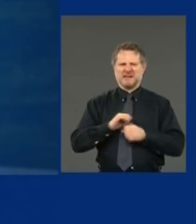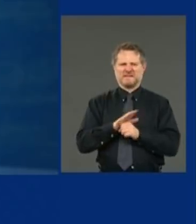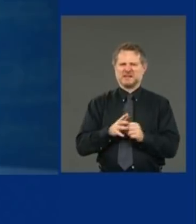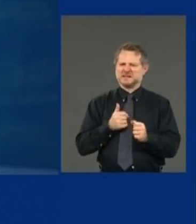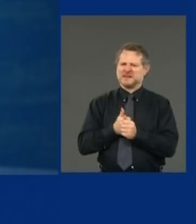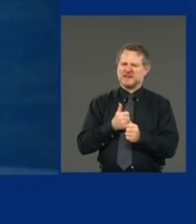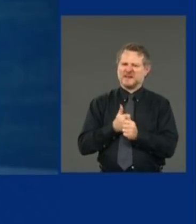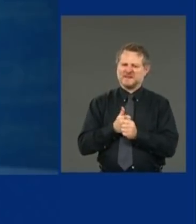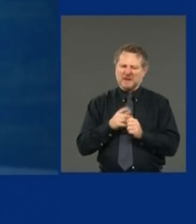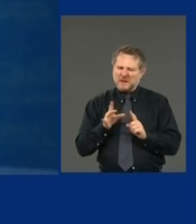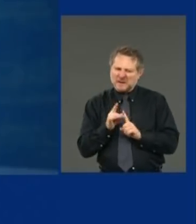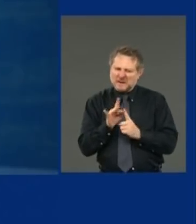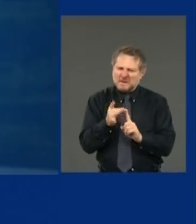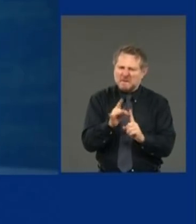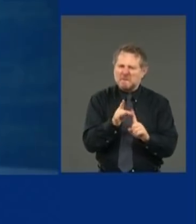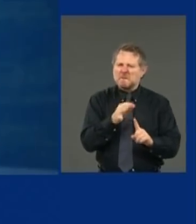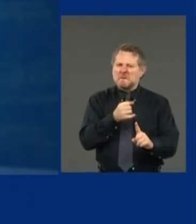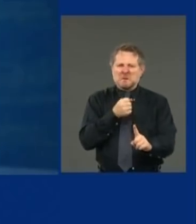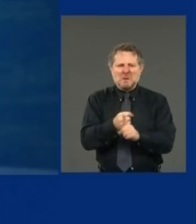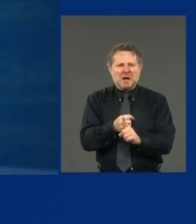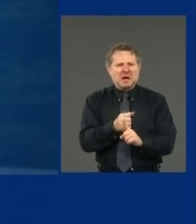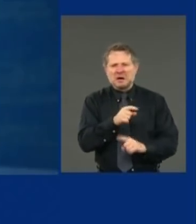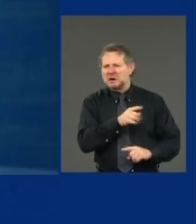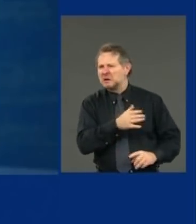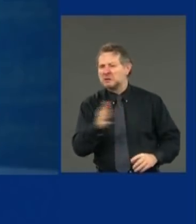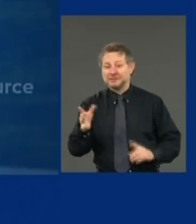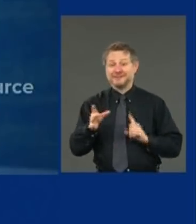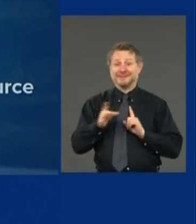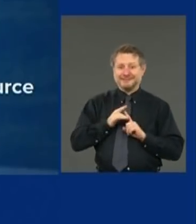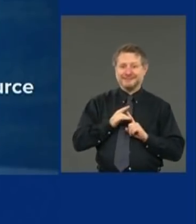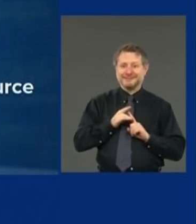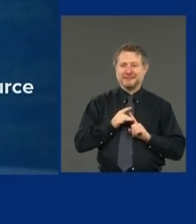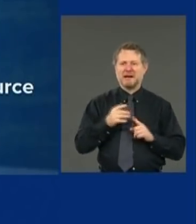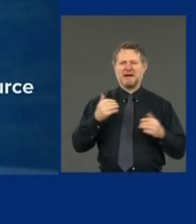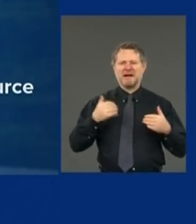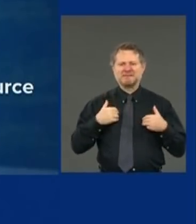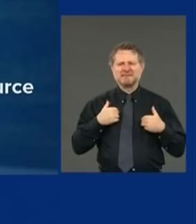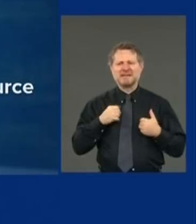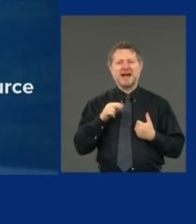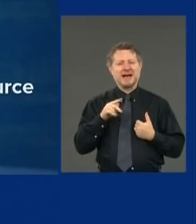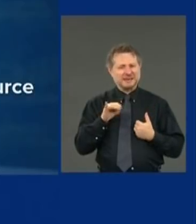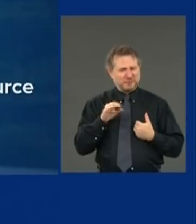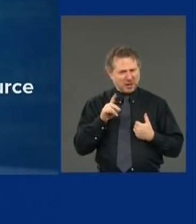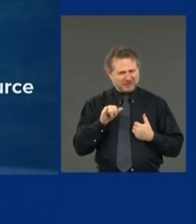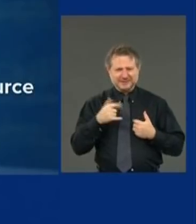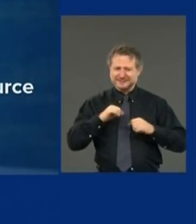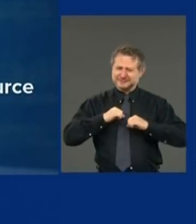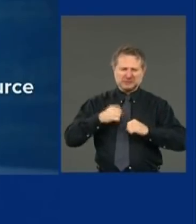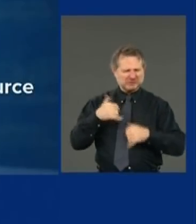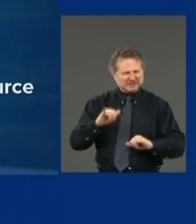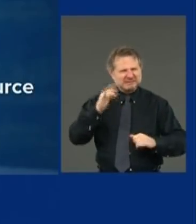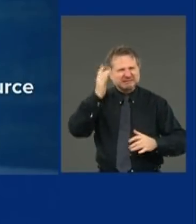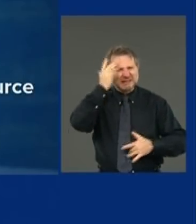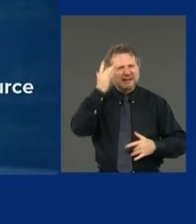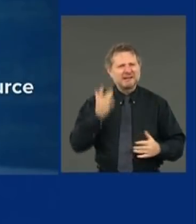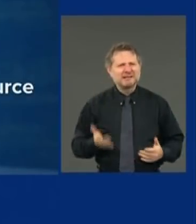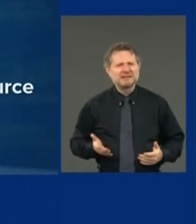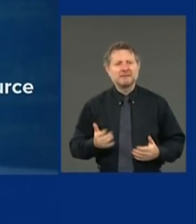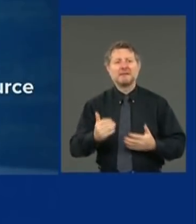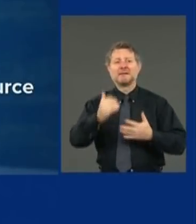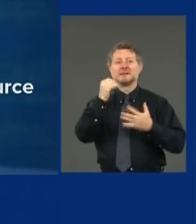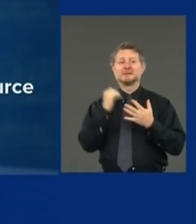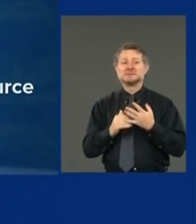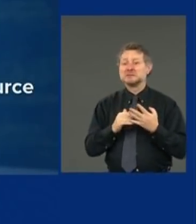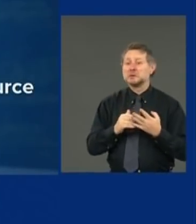to hit children who are COVID positive or have the antibodies for positive. Most recently, CDC